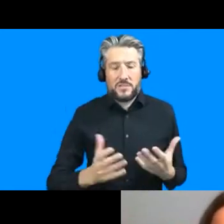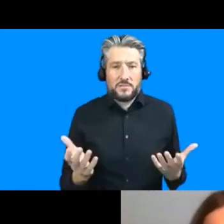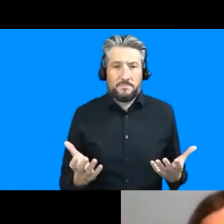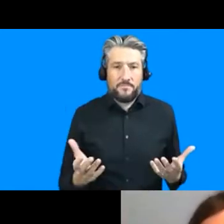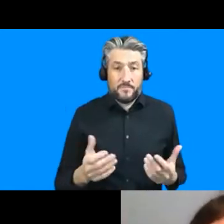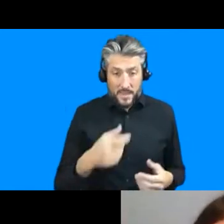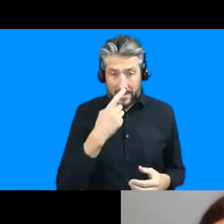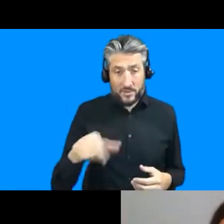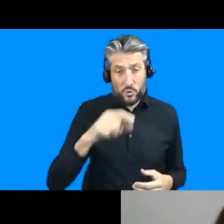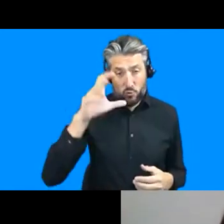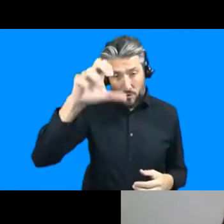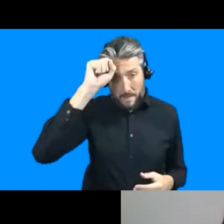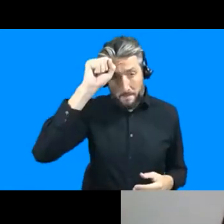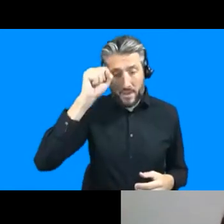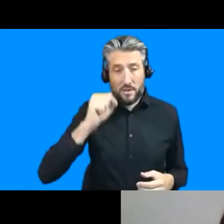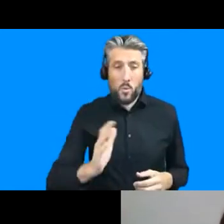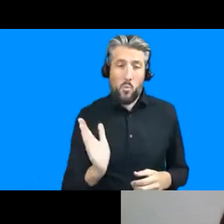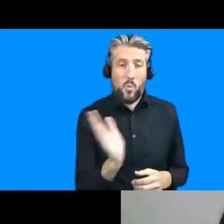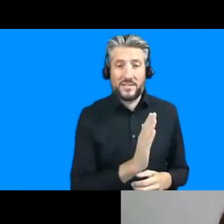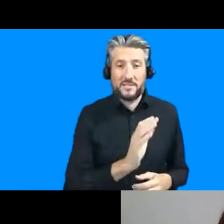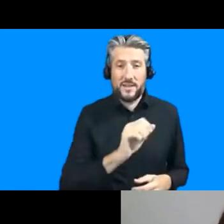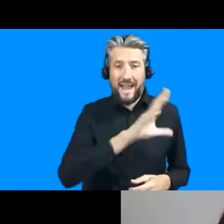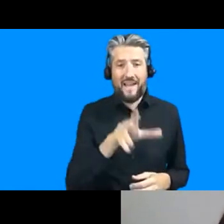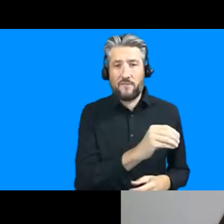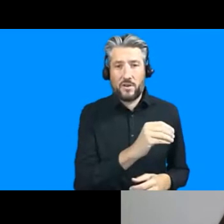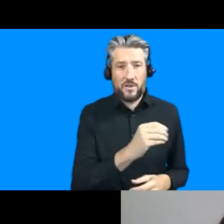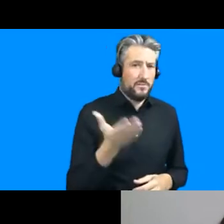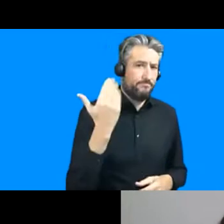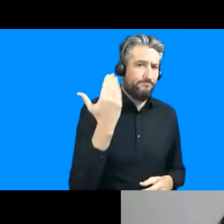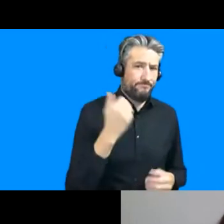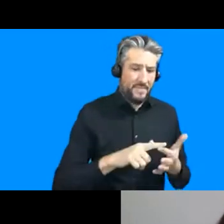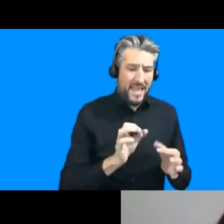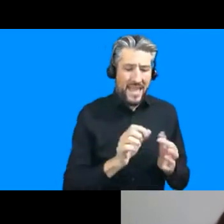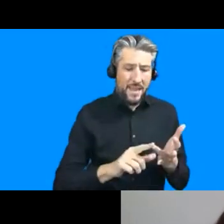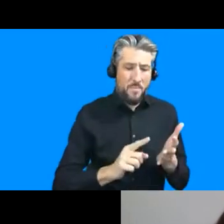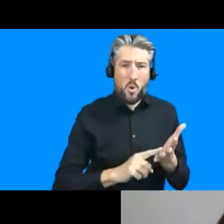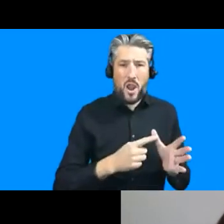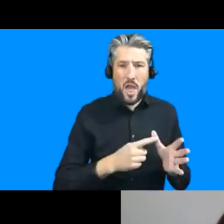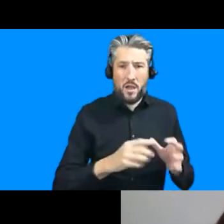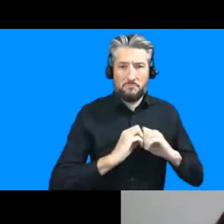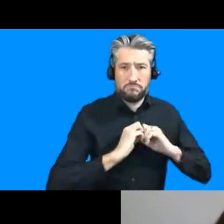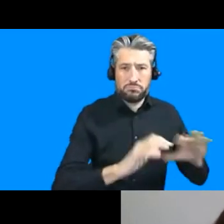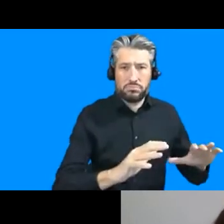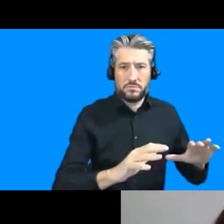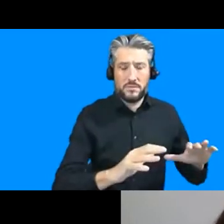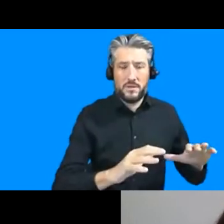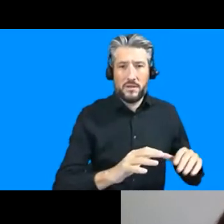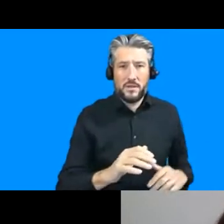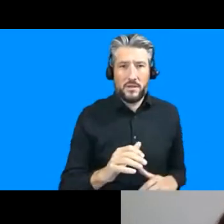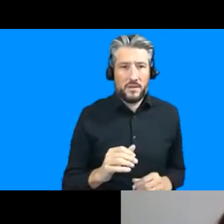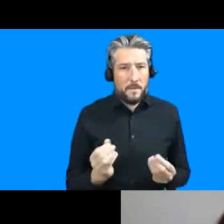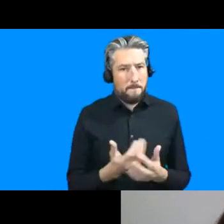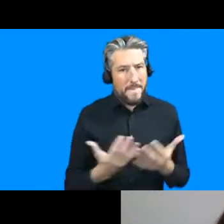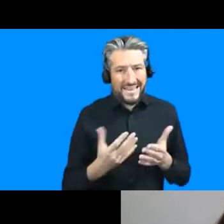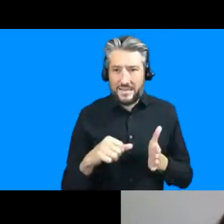mind back to west africa um the ebola outbreak there there was um many of these kind of problems that we